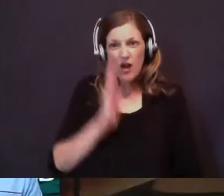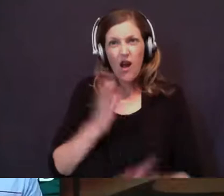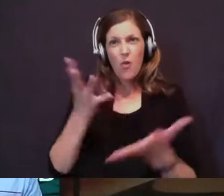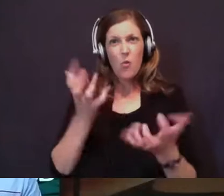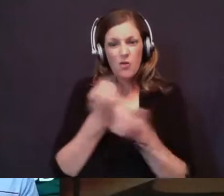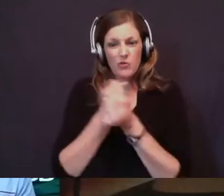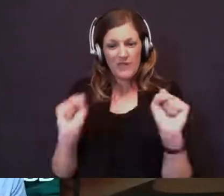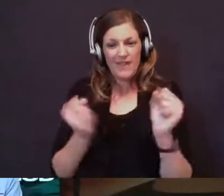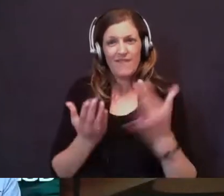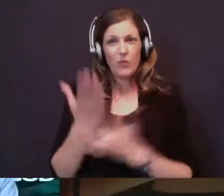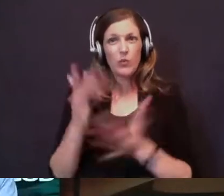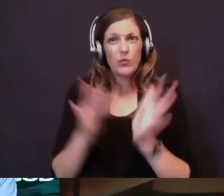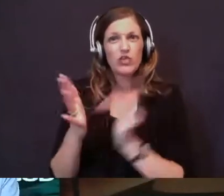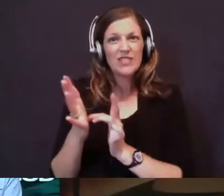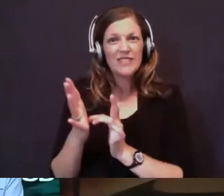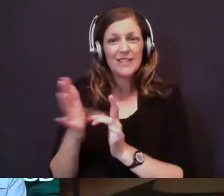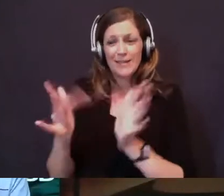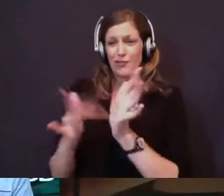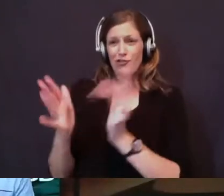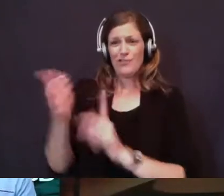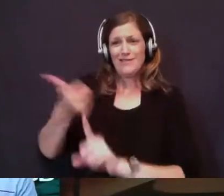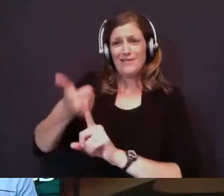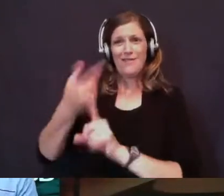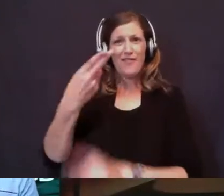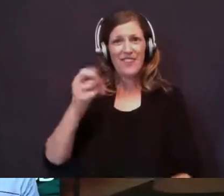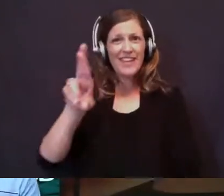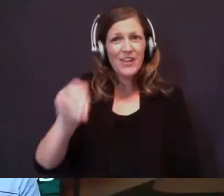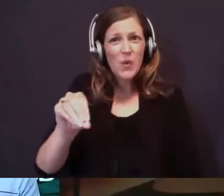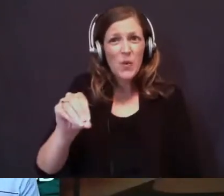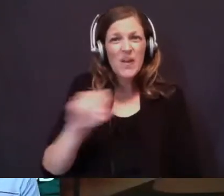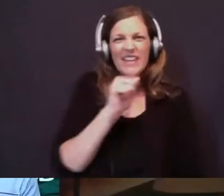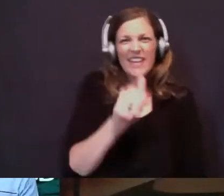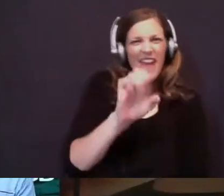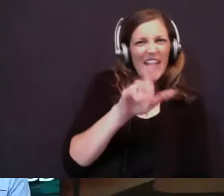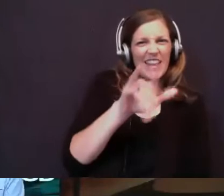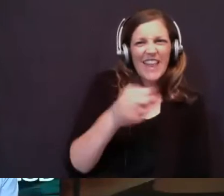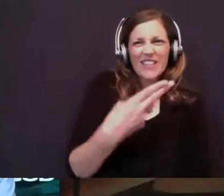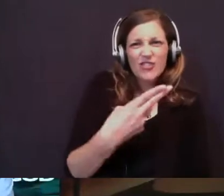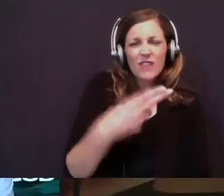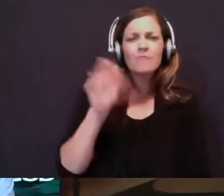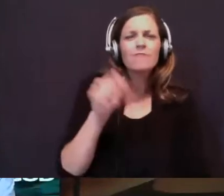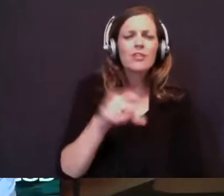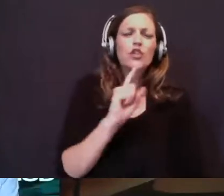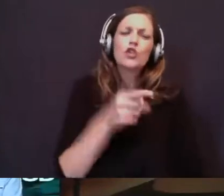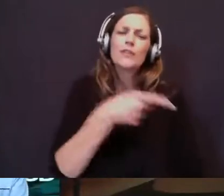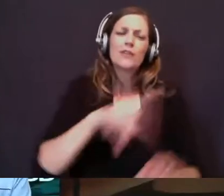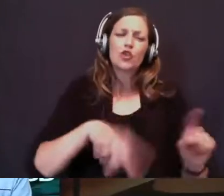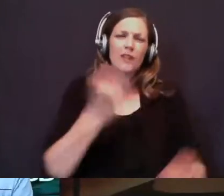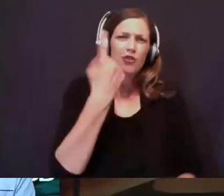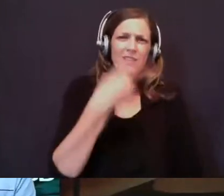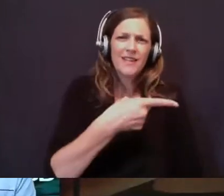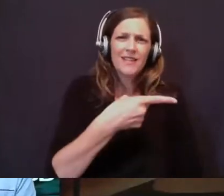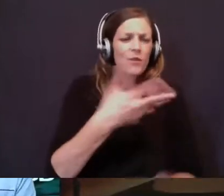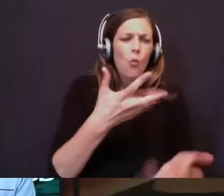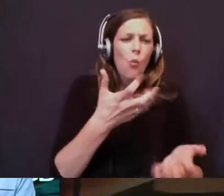his son, Jesus. Jesus is the hero of the story, not Elijah. Sure, he couldn't see that at the time. He wanted good